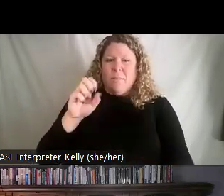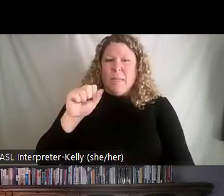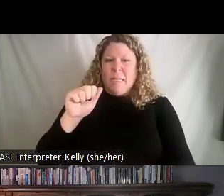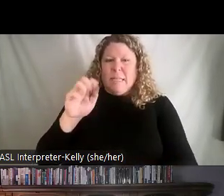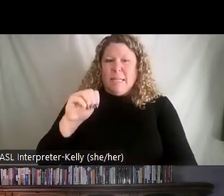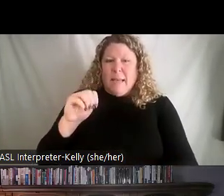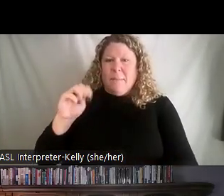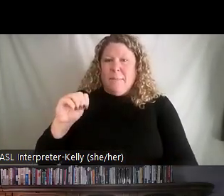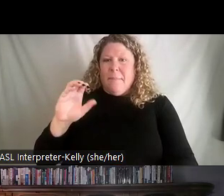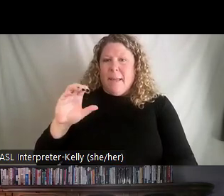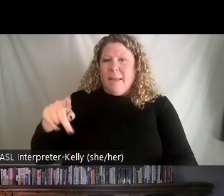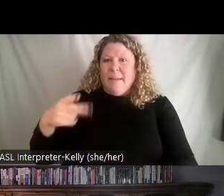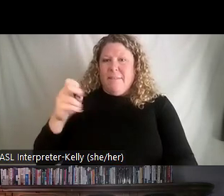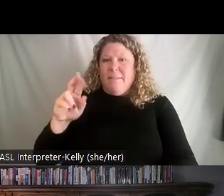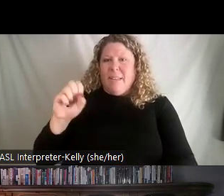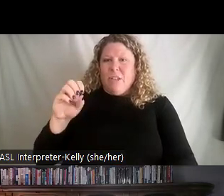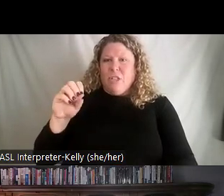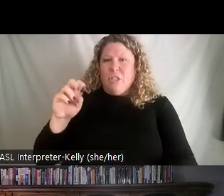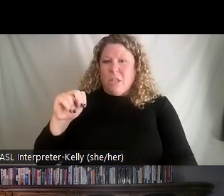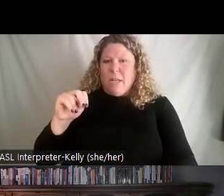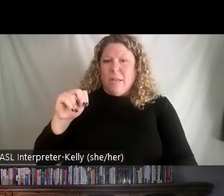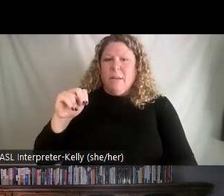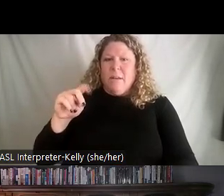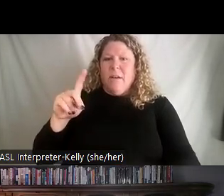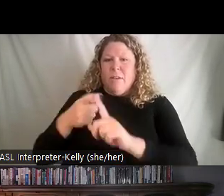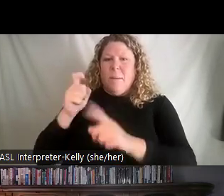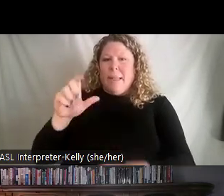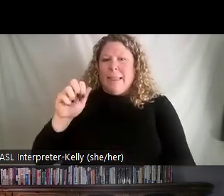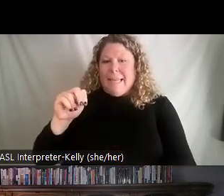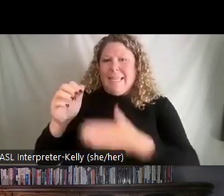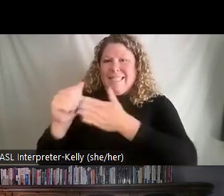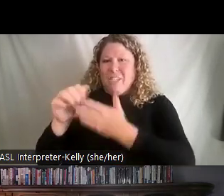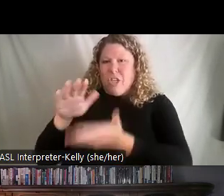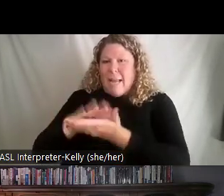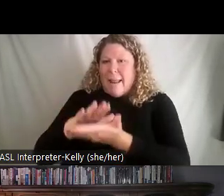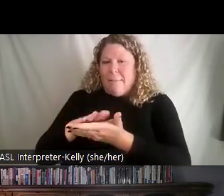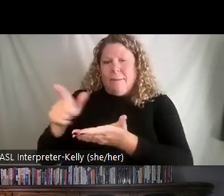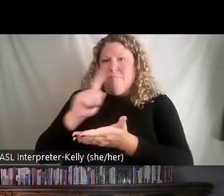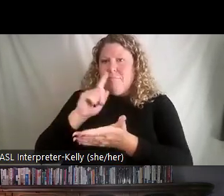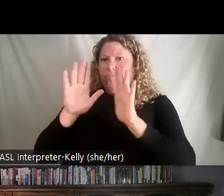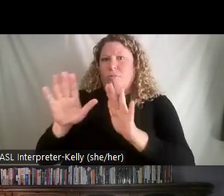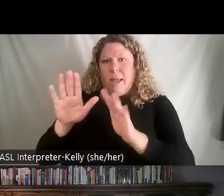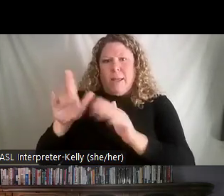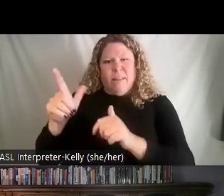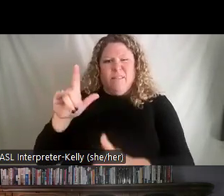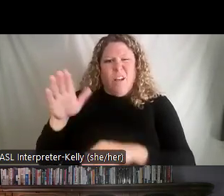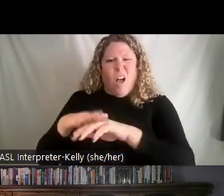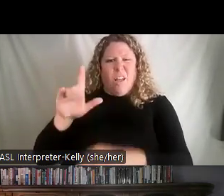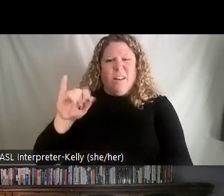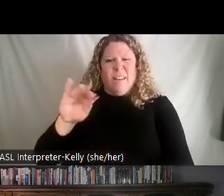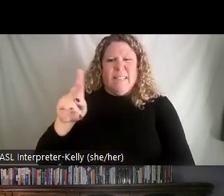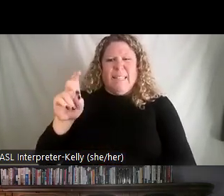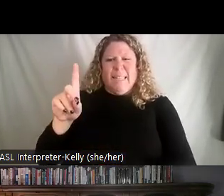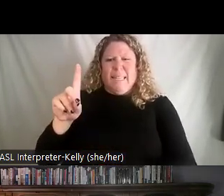leadership Academy. Check him out on LinkedIn. He's, he's a fantastic, has a lot of great knowledge and skills and, and does a lot of workshops to help people